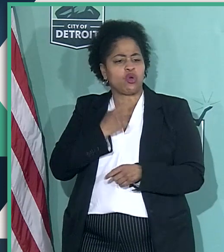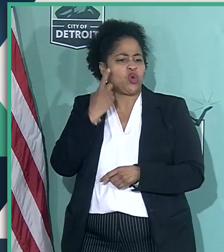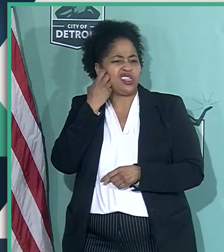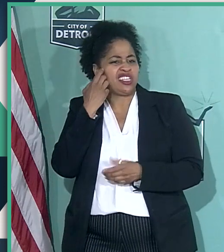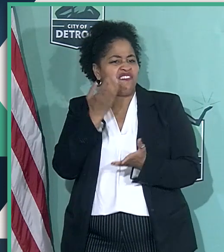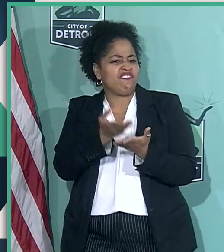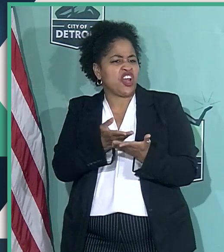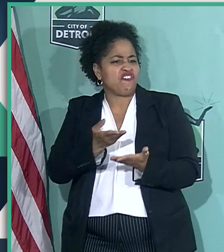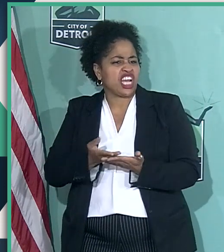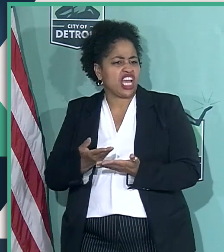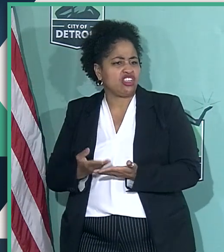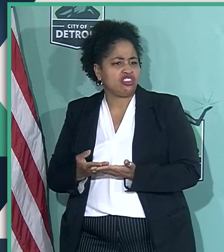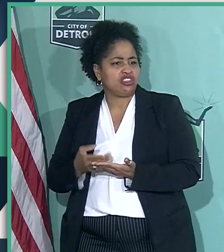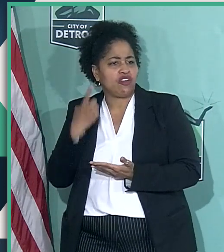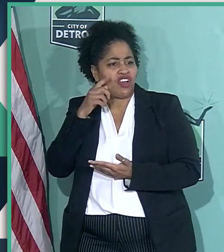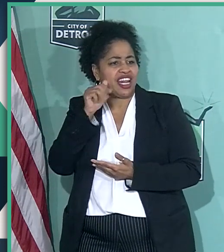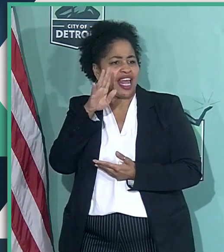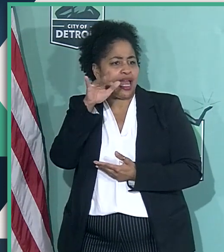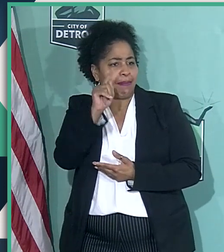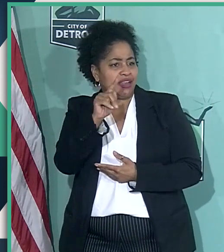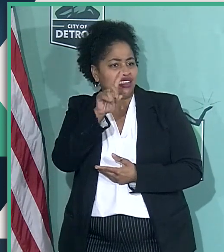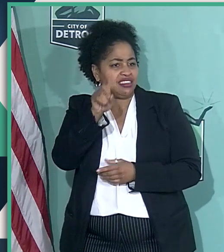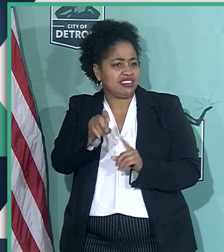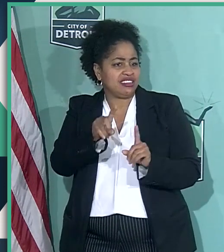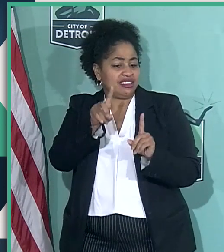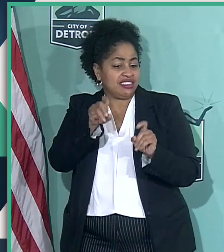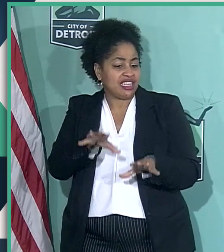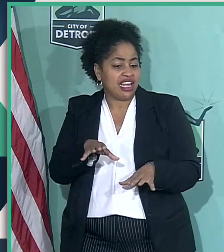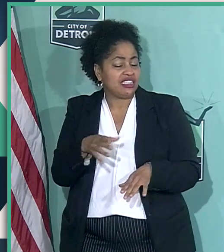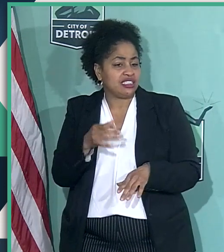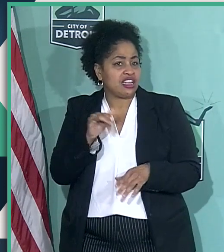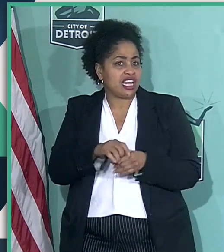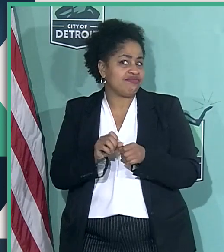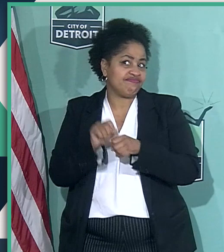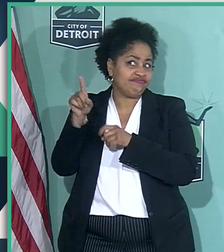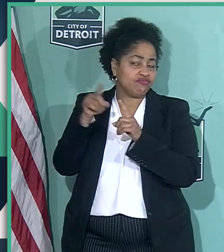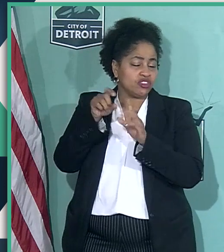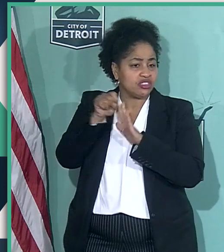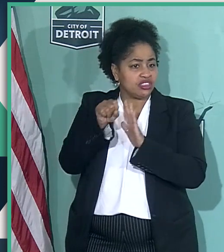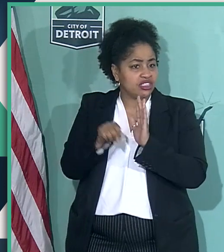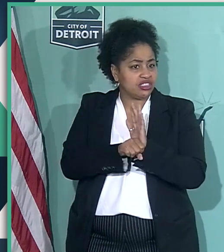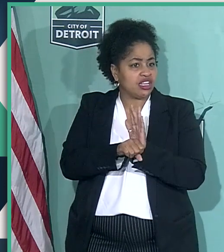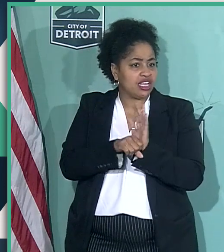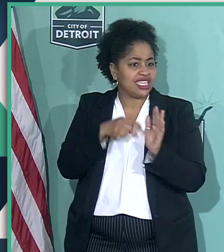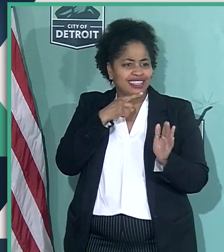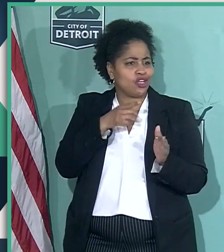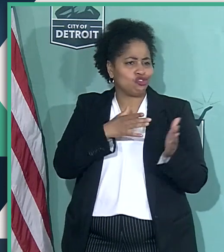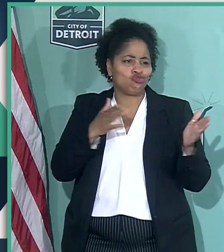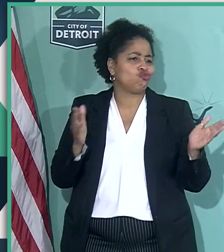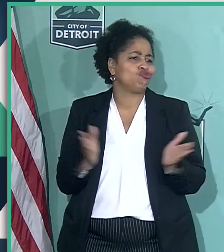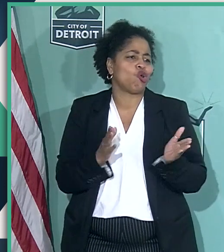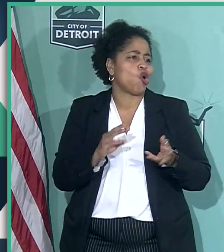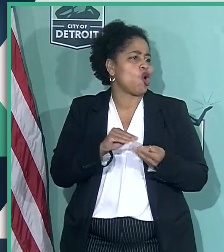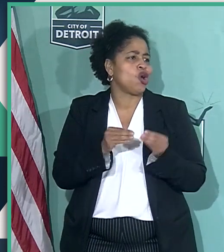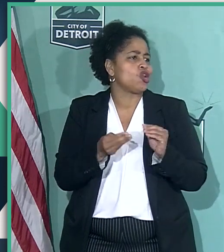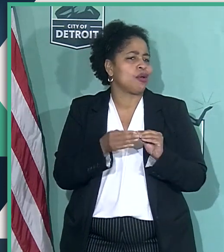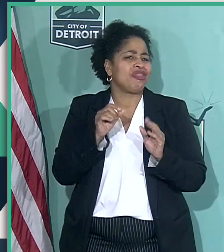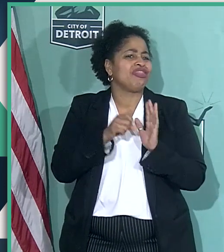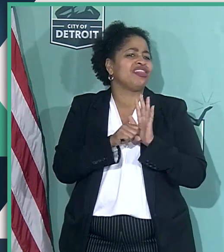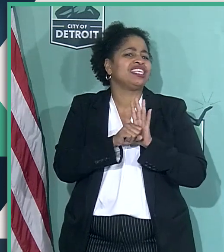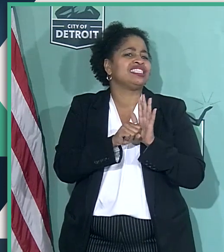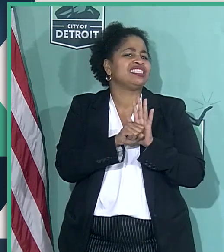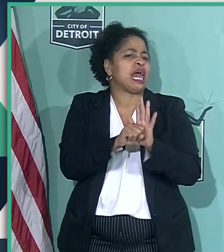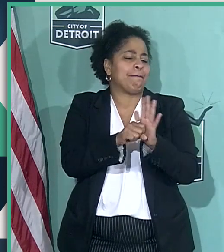of the Abbott test, the 50 that were sent up to the state, saying that it was too small of a sample.